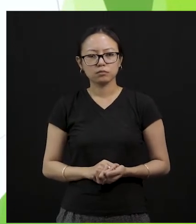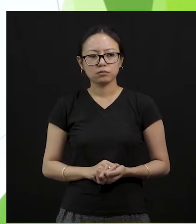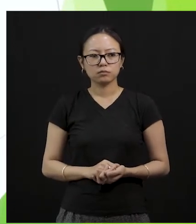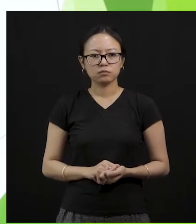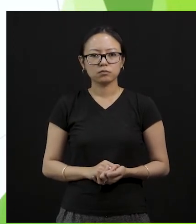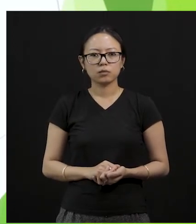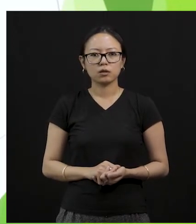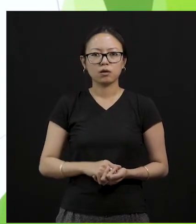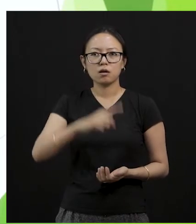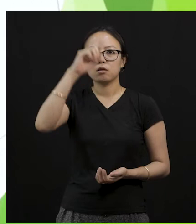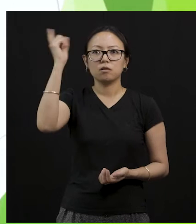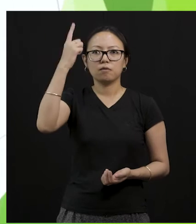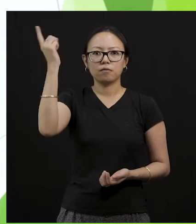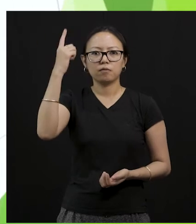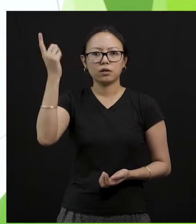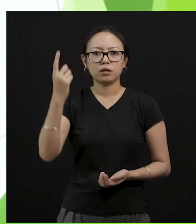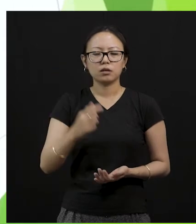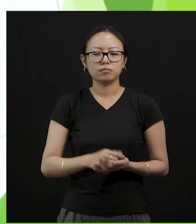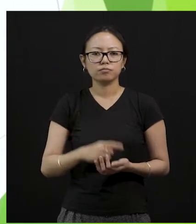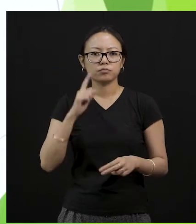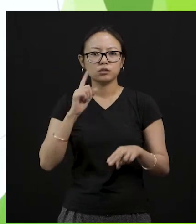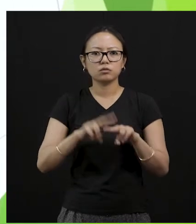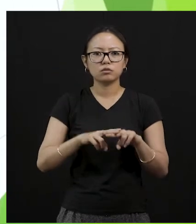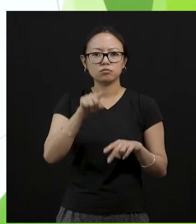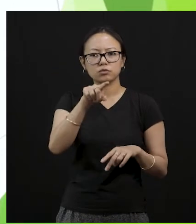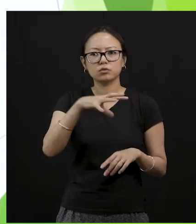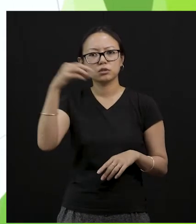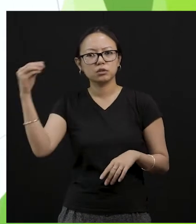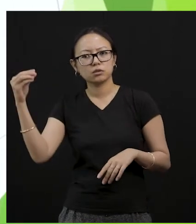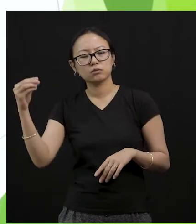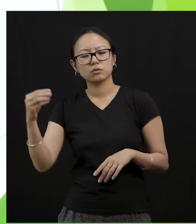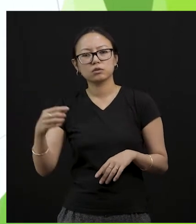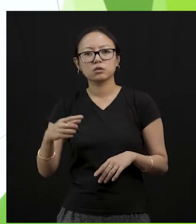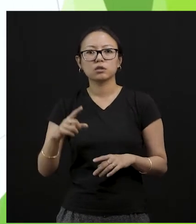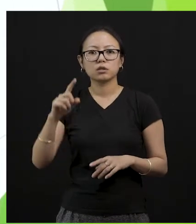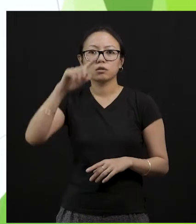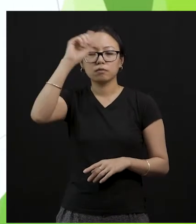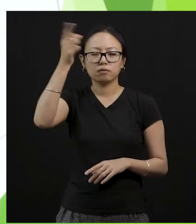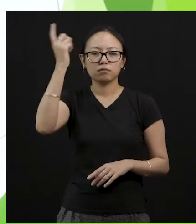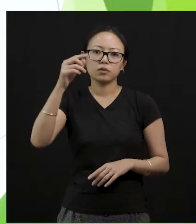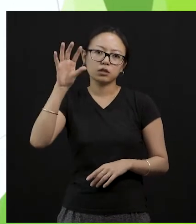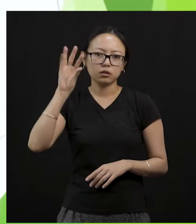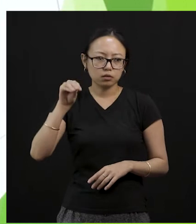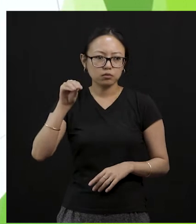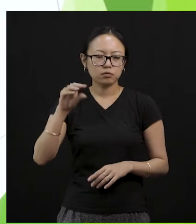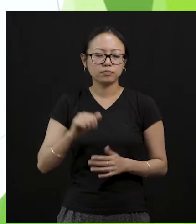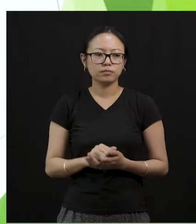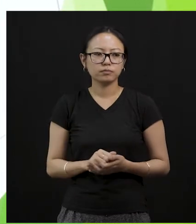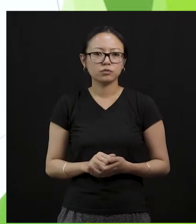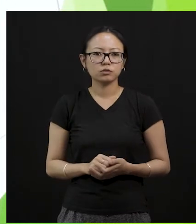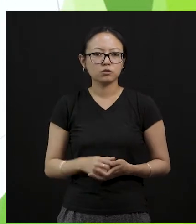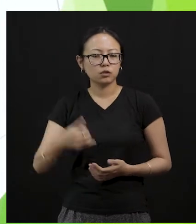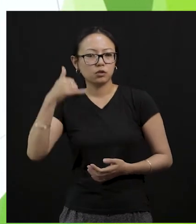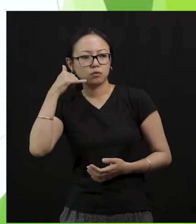thing is switch off the fan one when you are not using it. Another is do not overcharge your